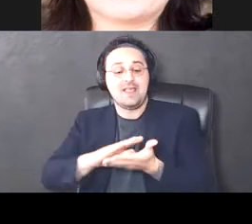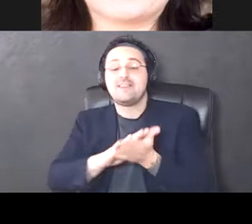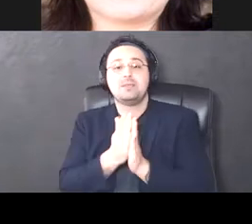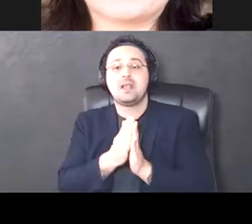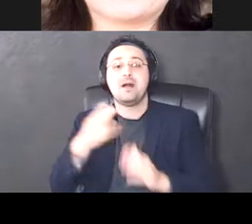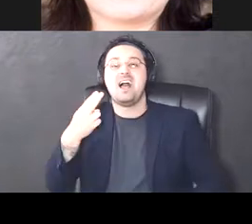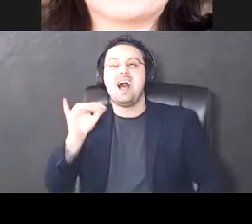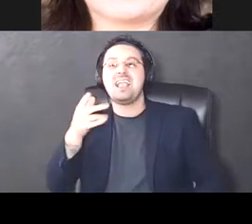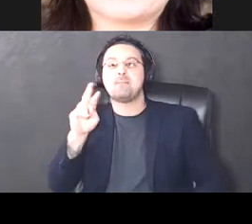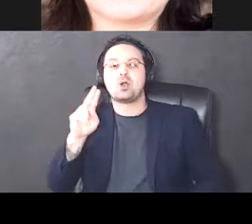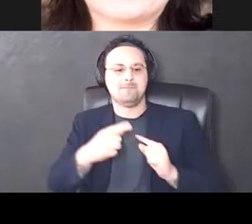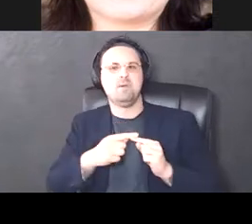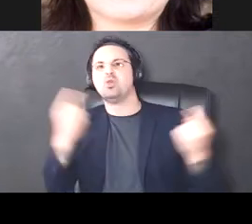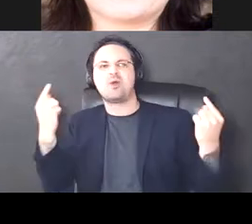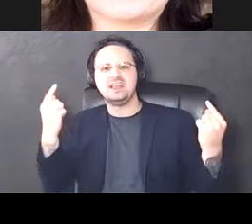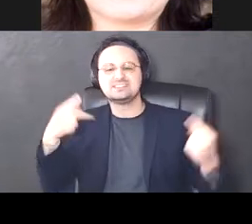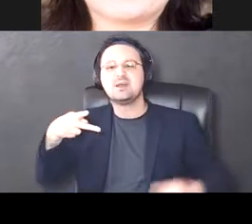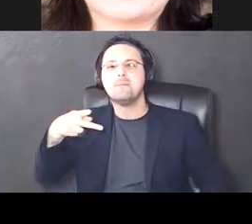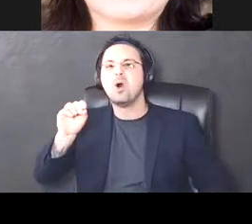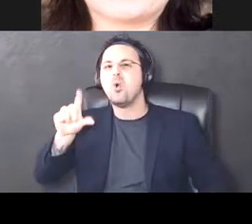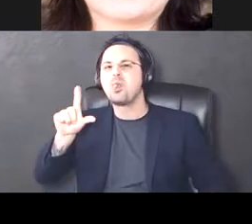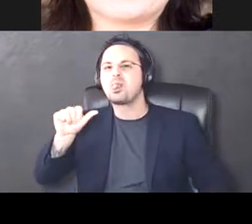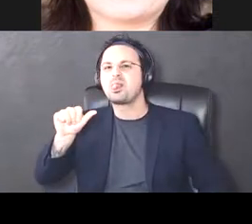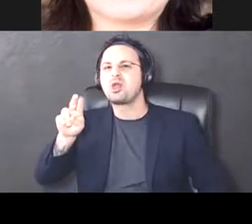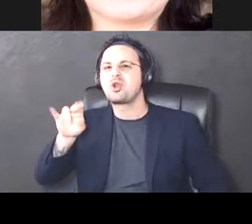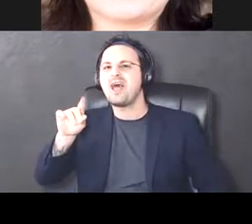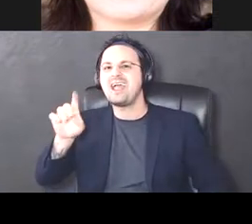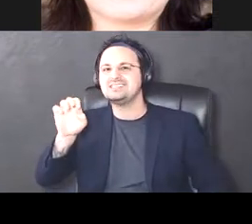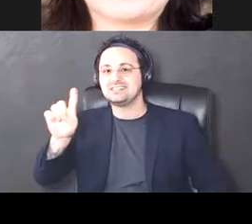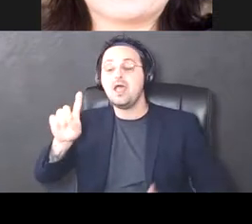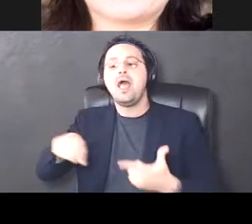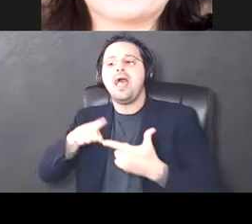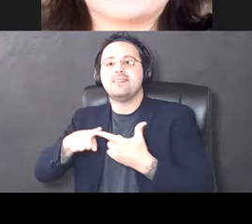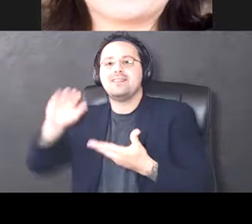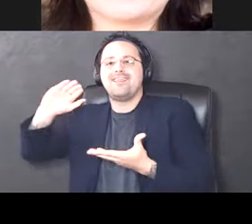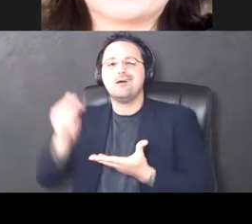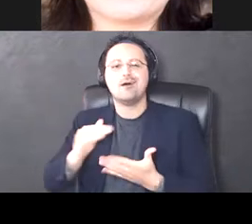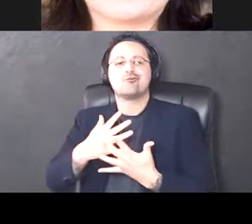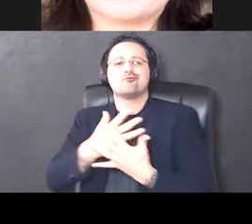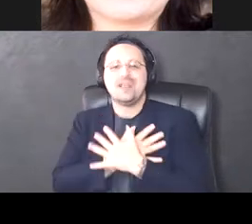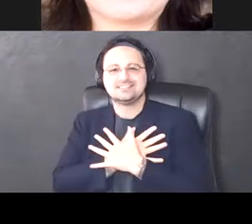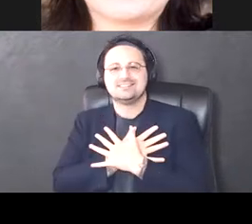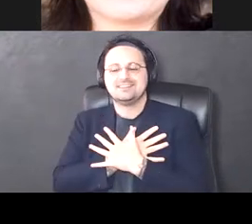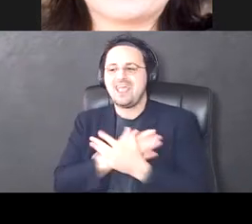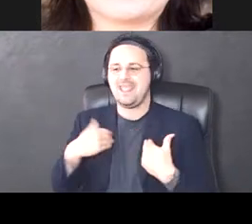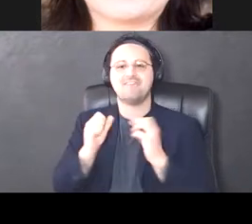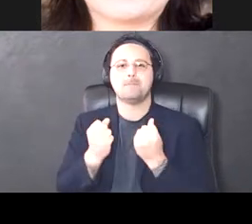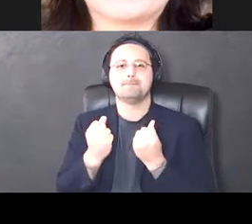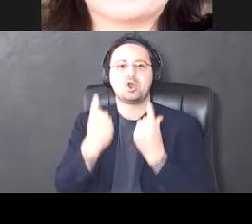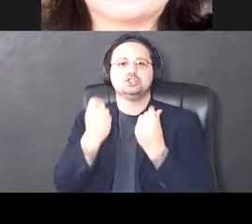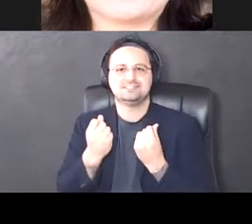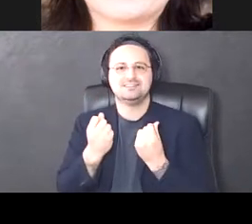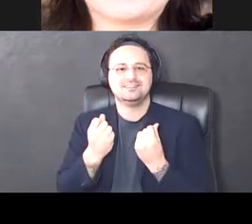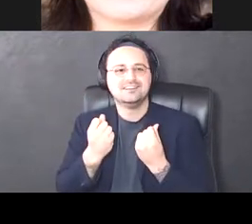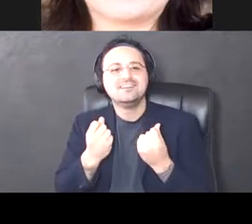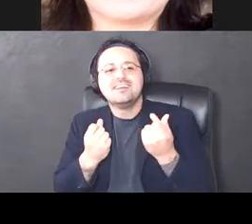are less likely to fire an action potential, but when they come back to rest, they give this little burst. And these two types of firing are really, um,